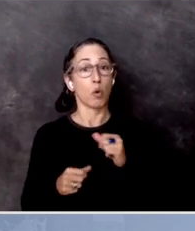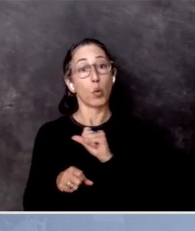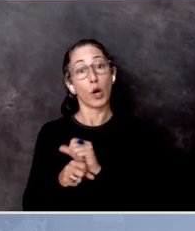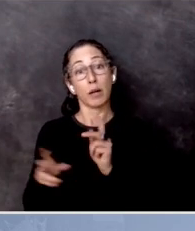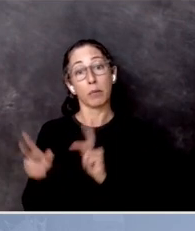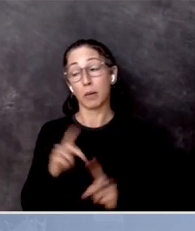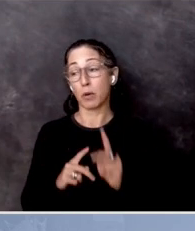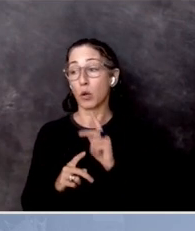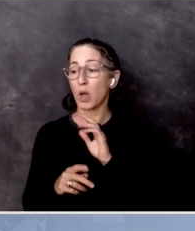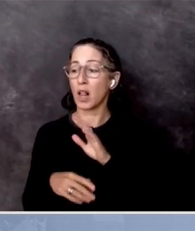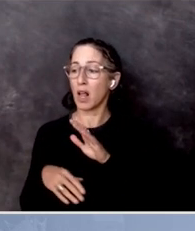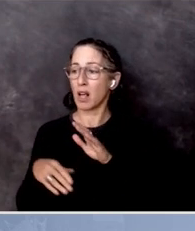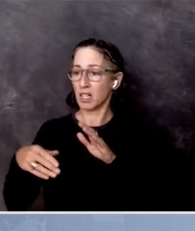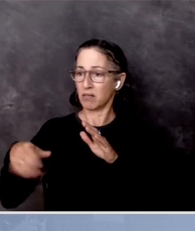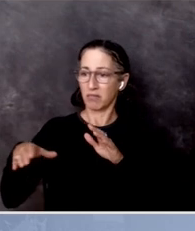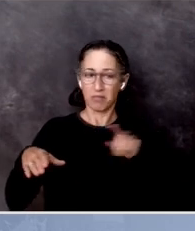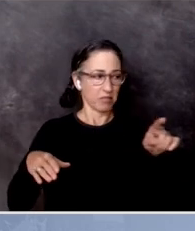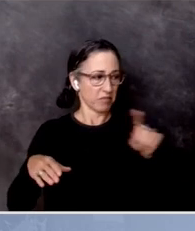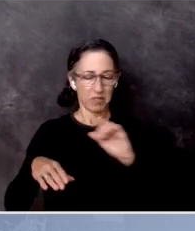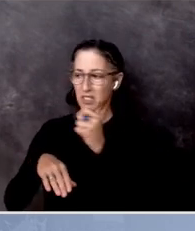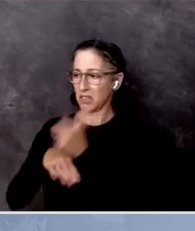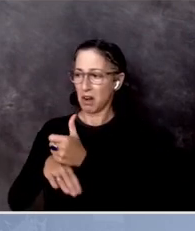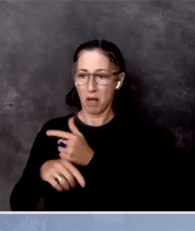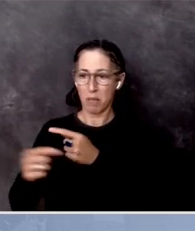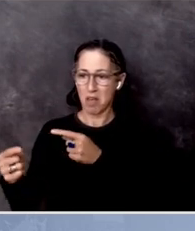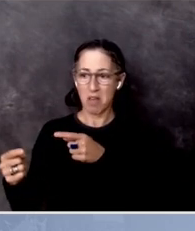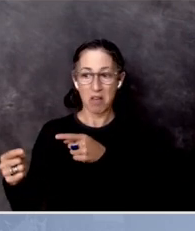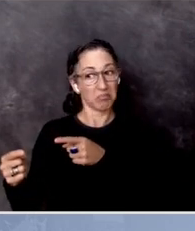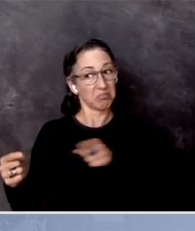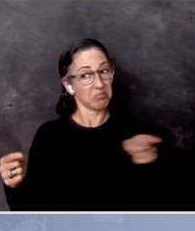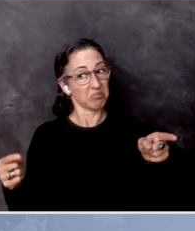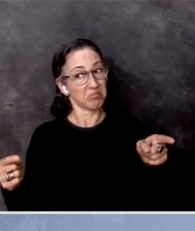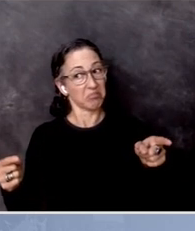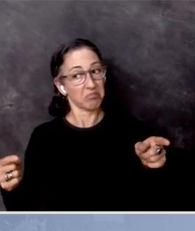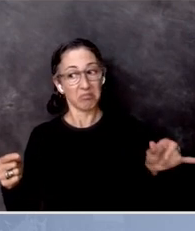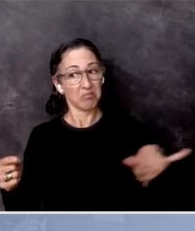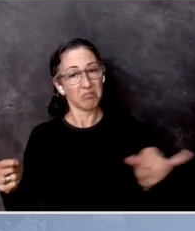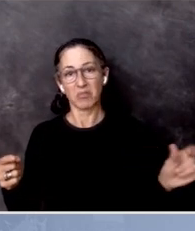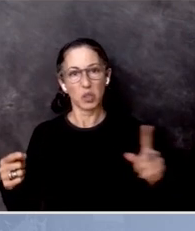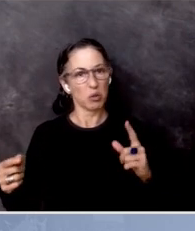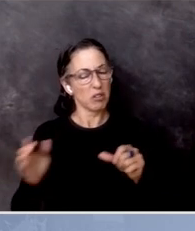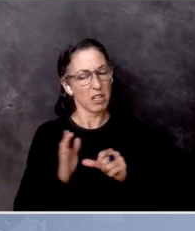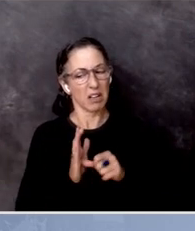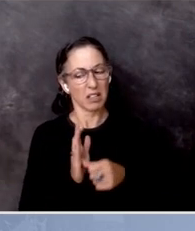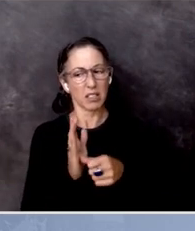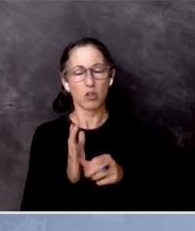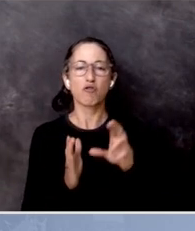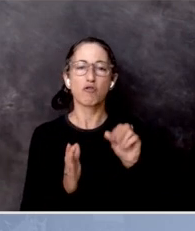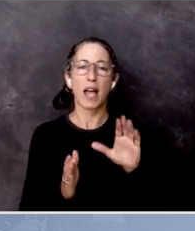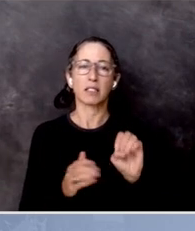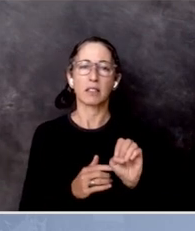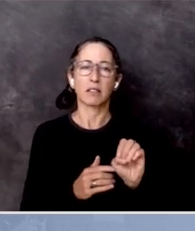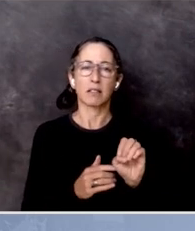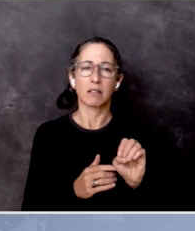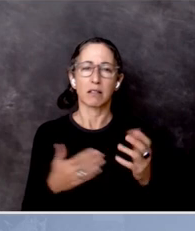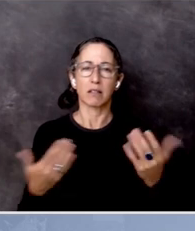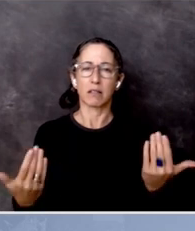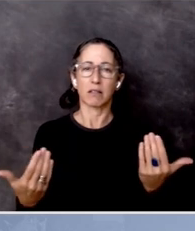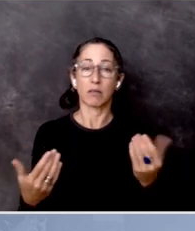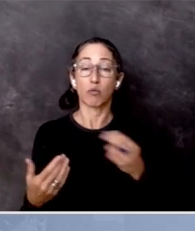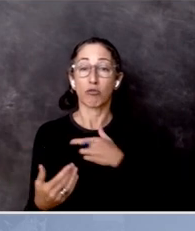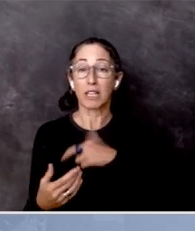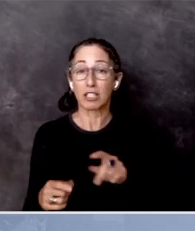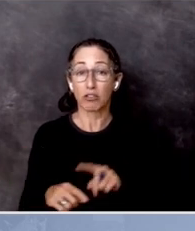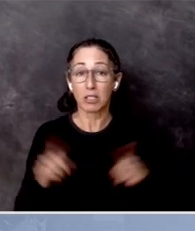together to work together by highlighting racial differences or religious differences